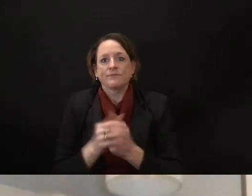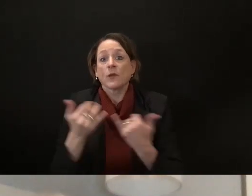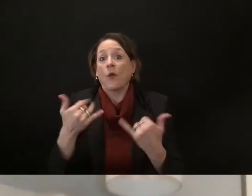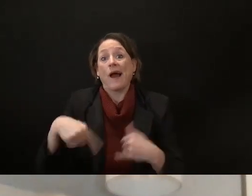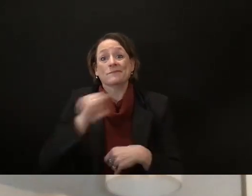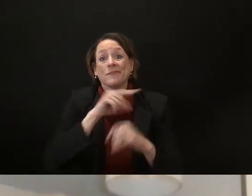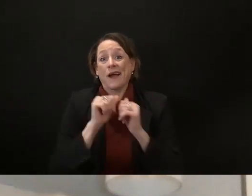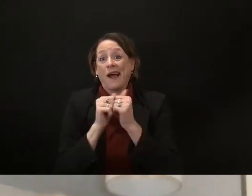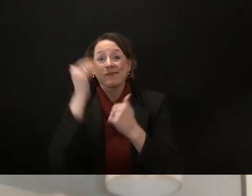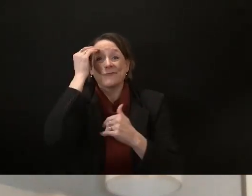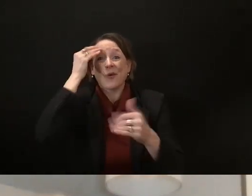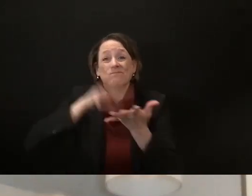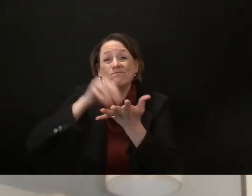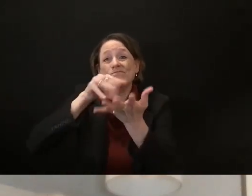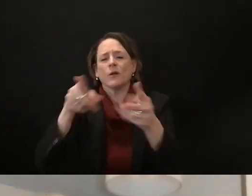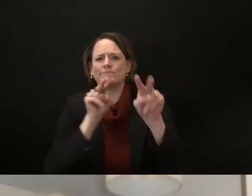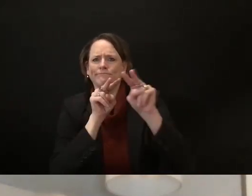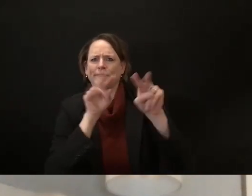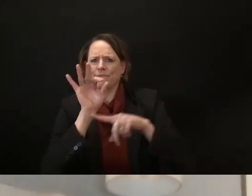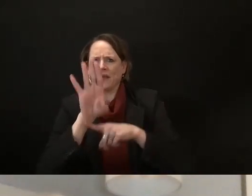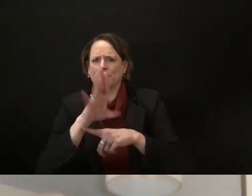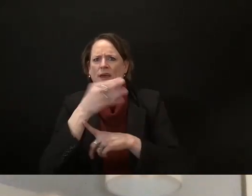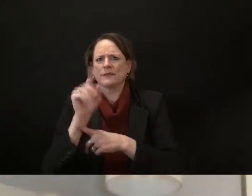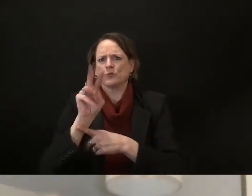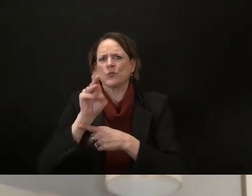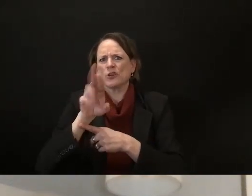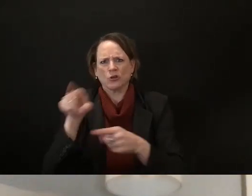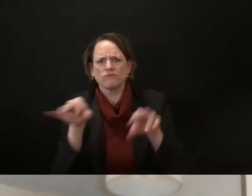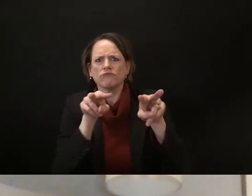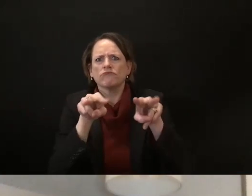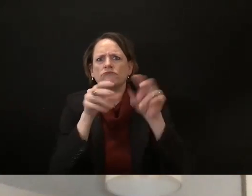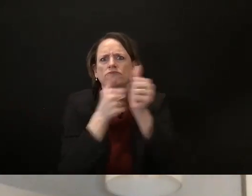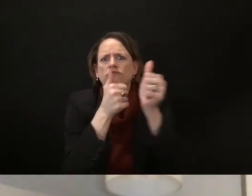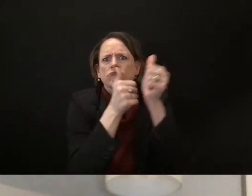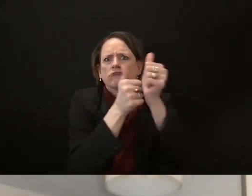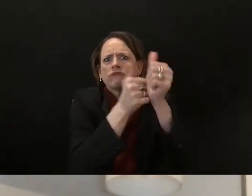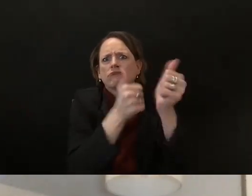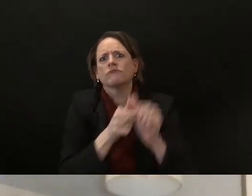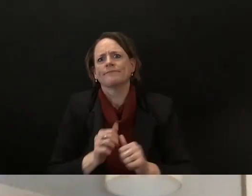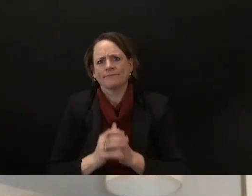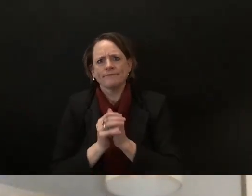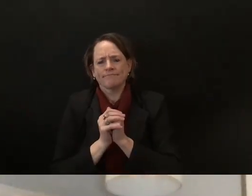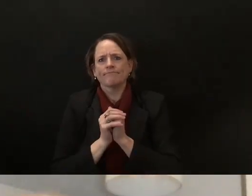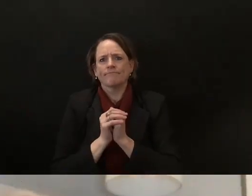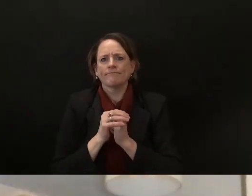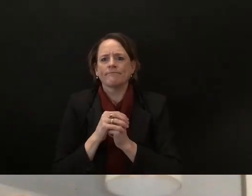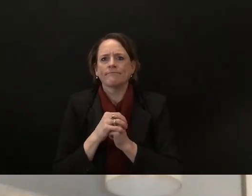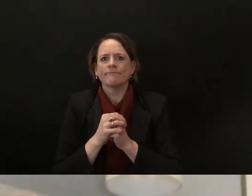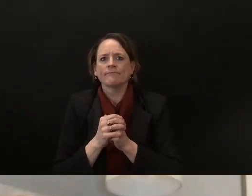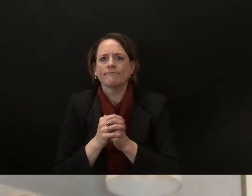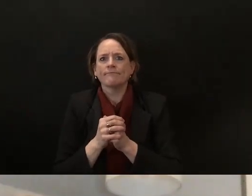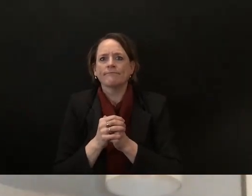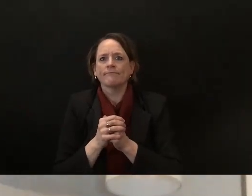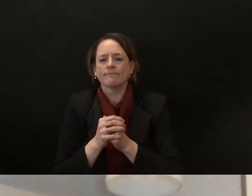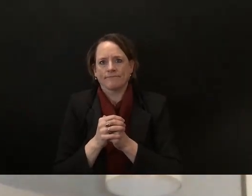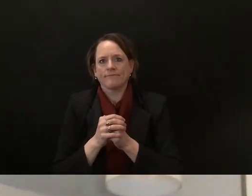what's going on so and folks have been great uh we put out my office coordinated a mask petition earlier in the summer uh preceding the